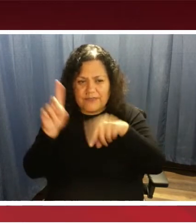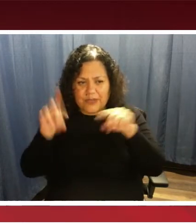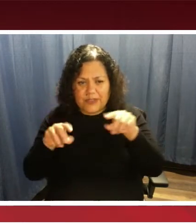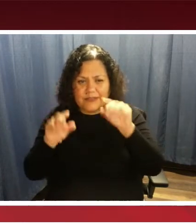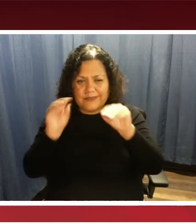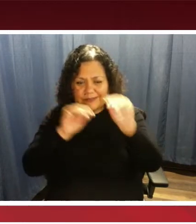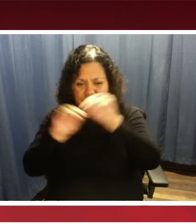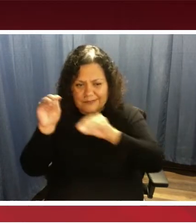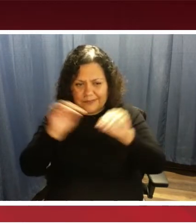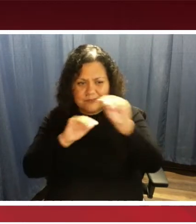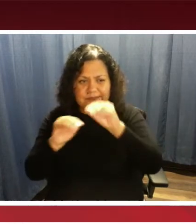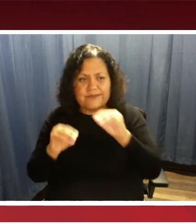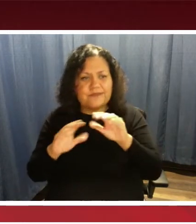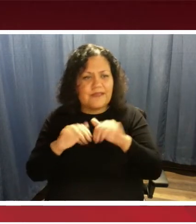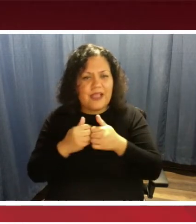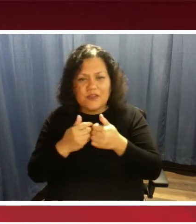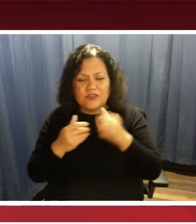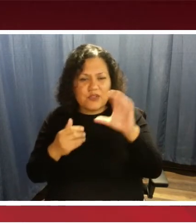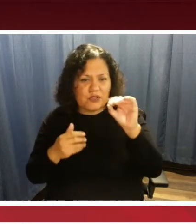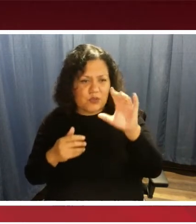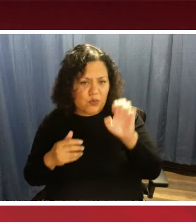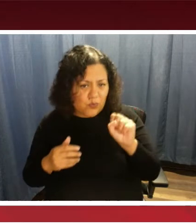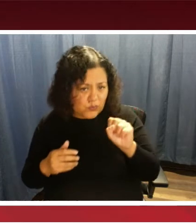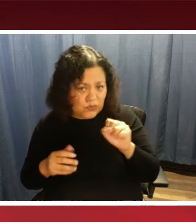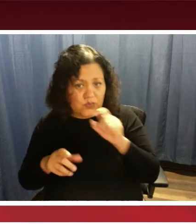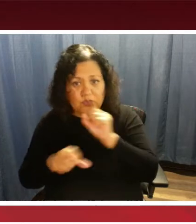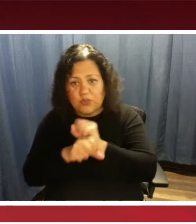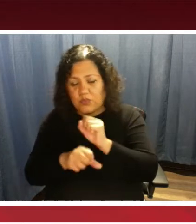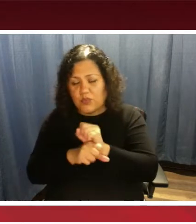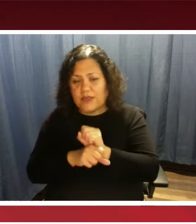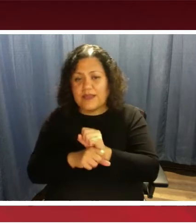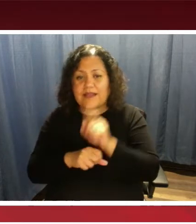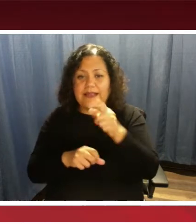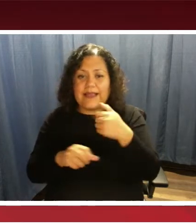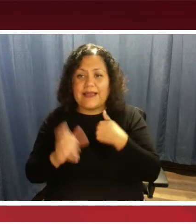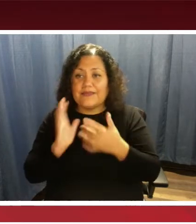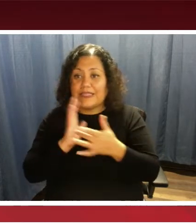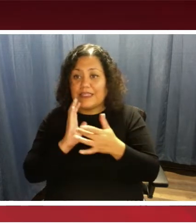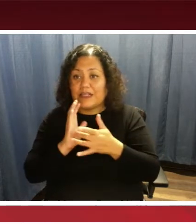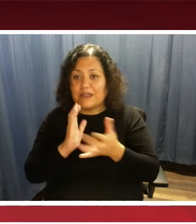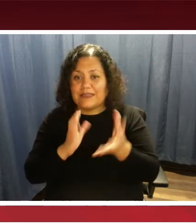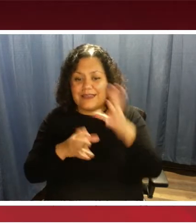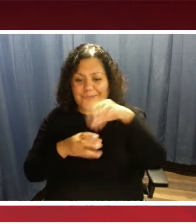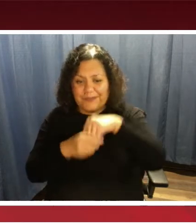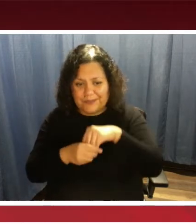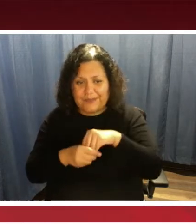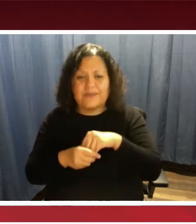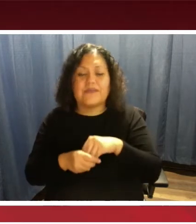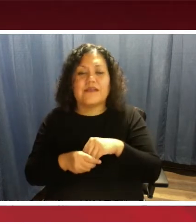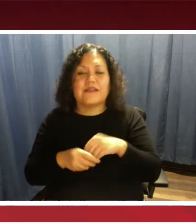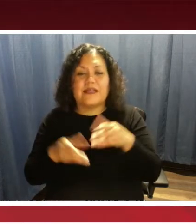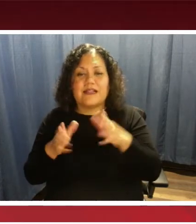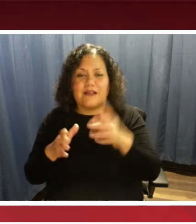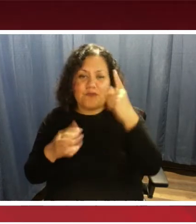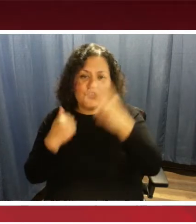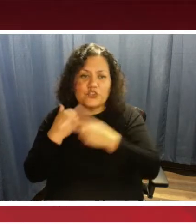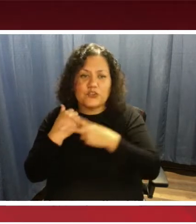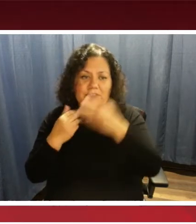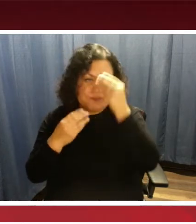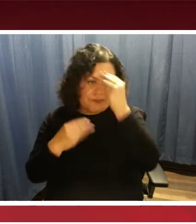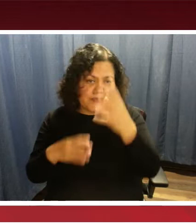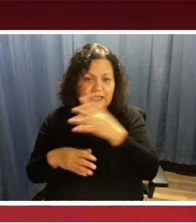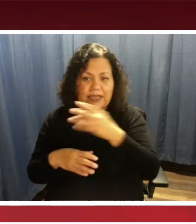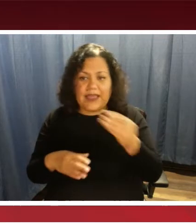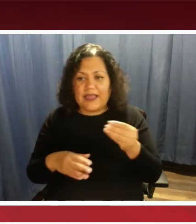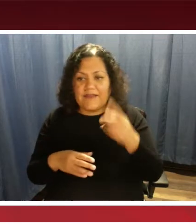So how do the codes work? The codes have technology embedded in them that allow for storage of information and also